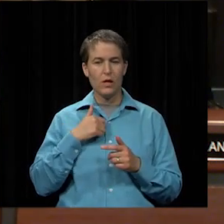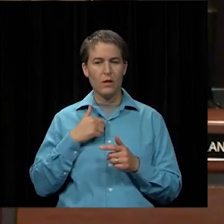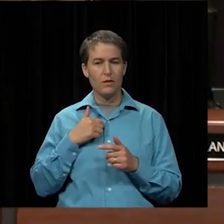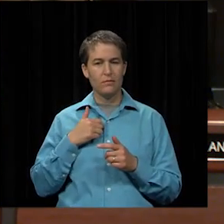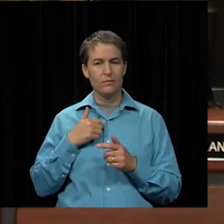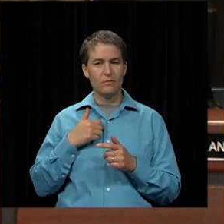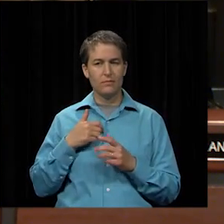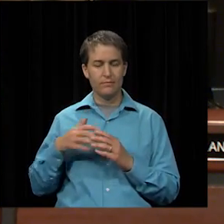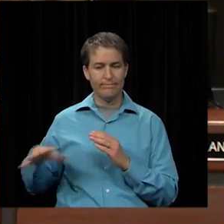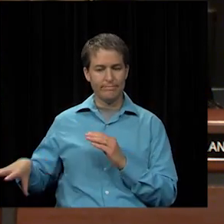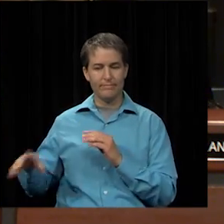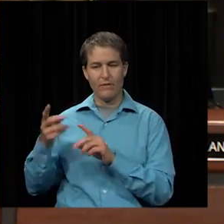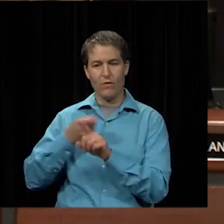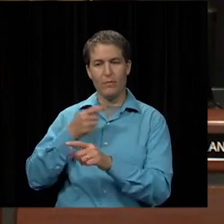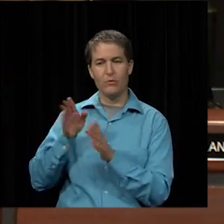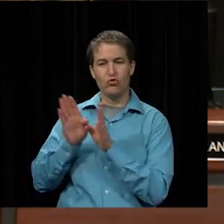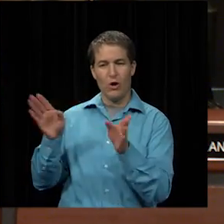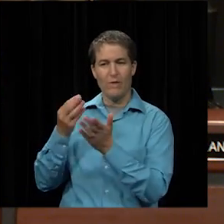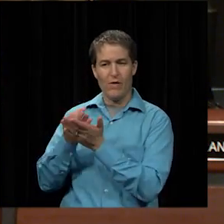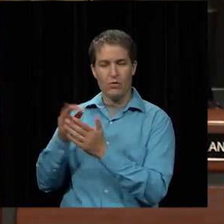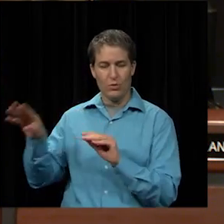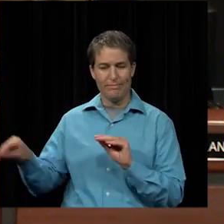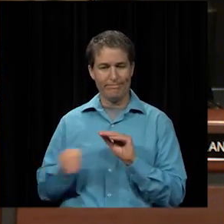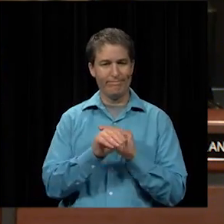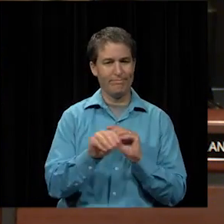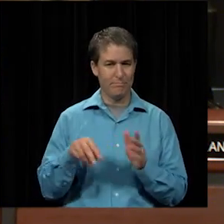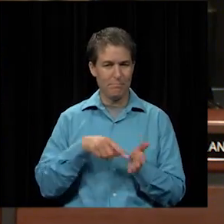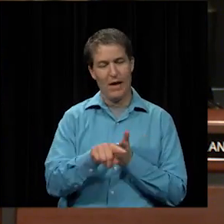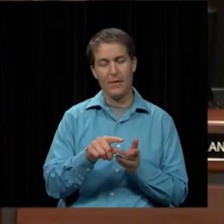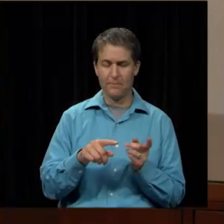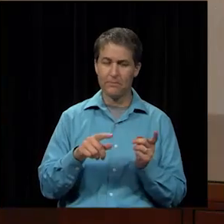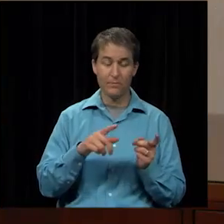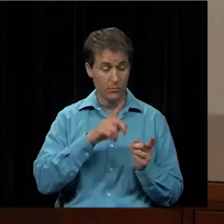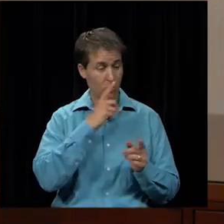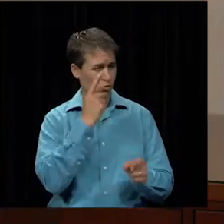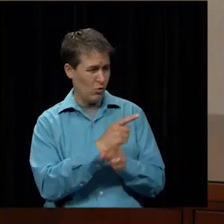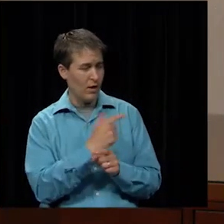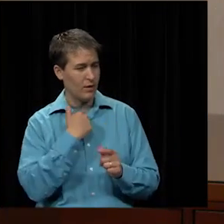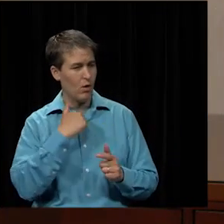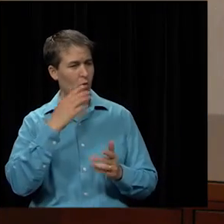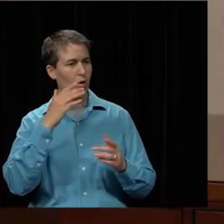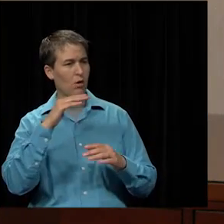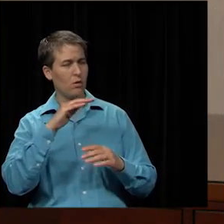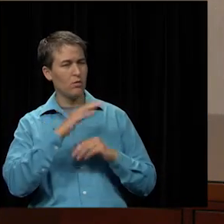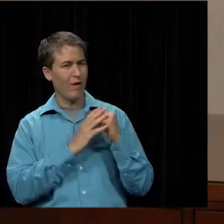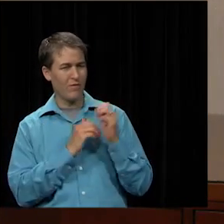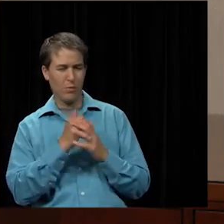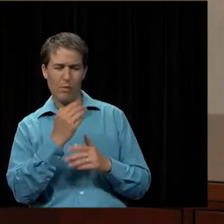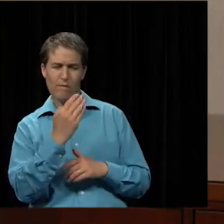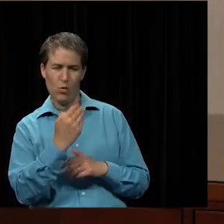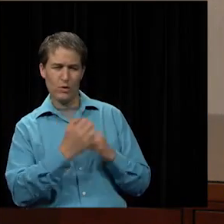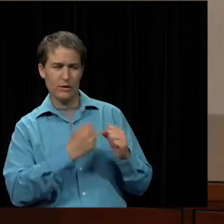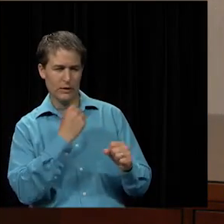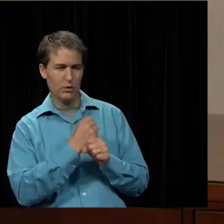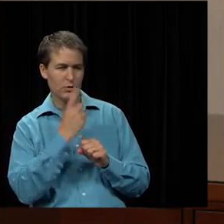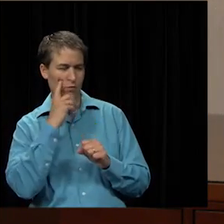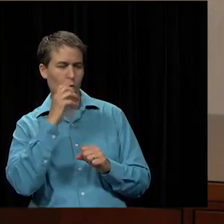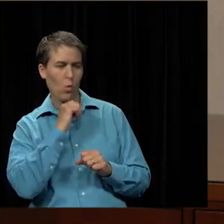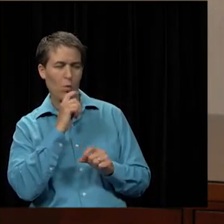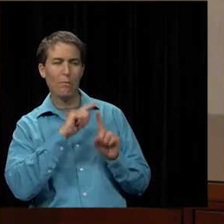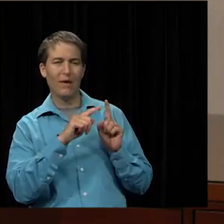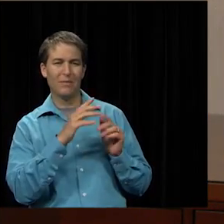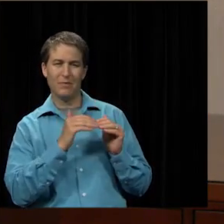of the general fund correct correct they're very comfortable going to 14 years beyond that uh you have to have a i think extraordinary